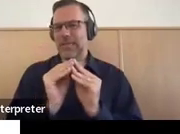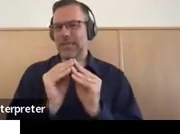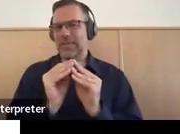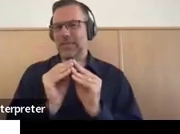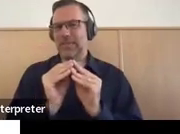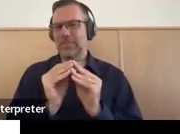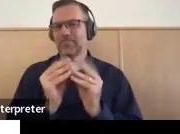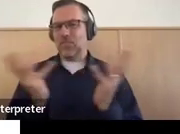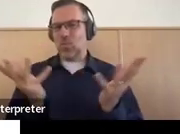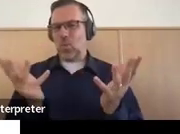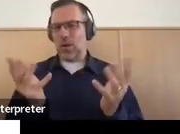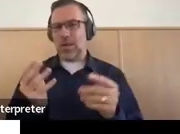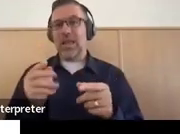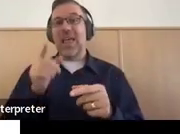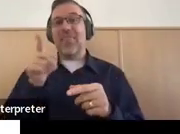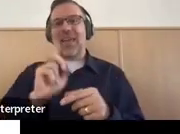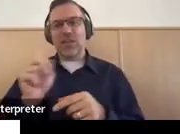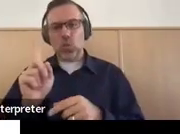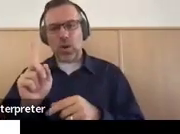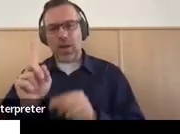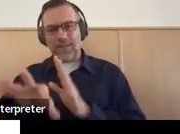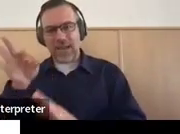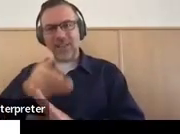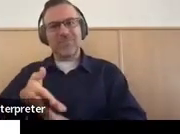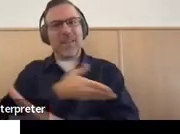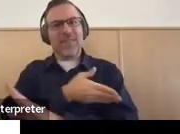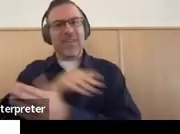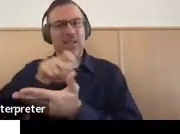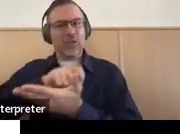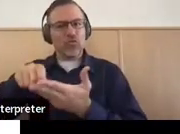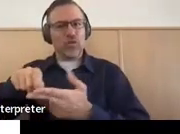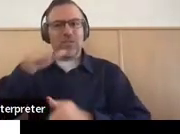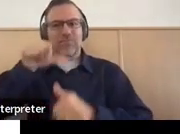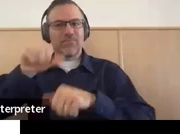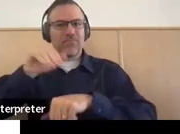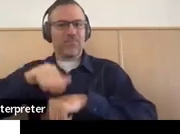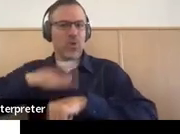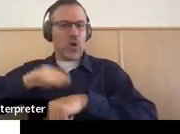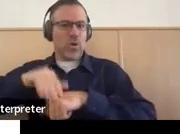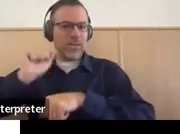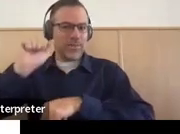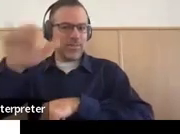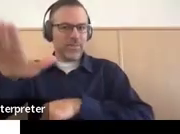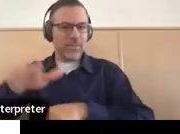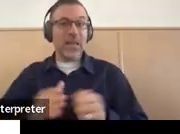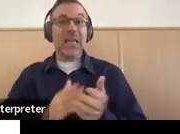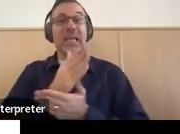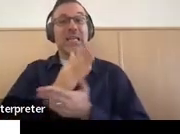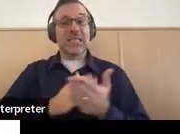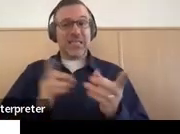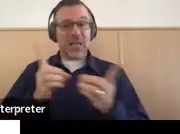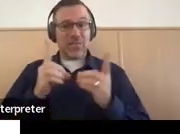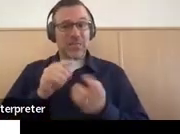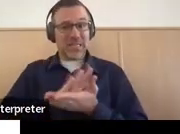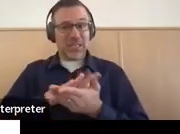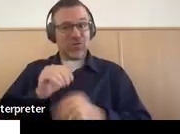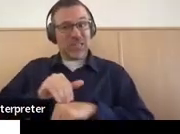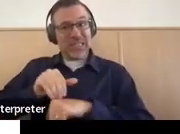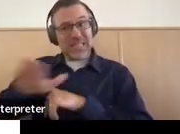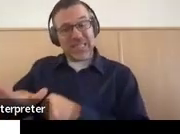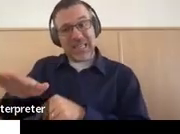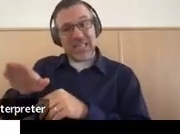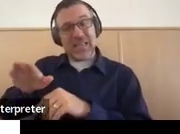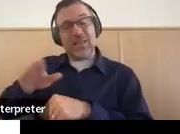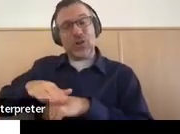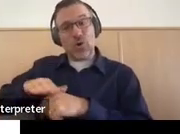notice to make sure that the child was invited to the meeting. Some districts send the child their own advance written notice. Other ones put them